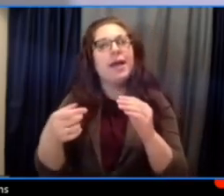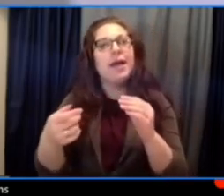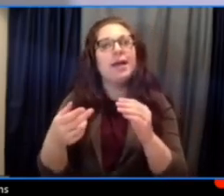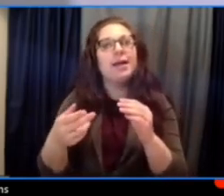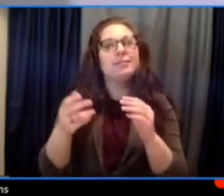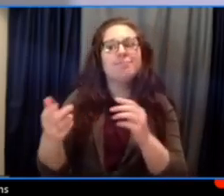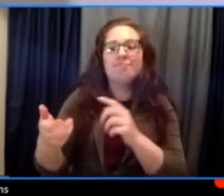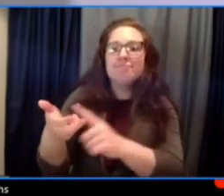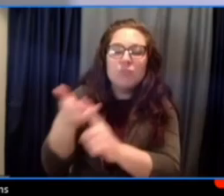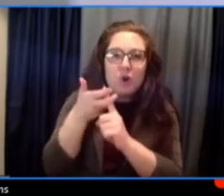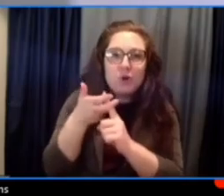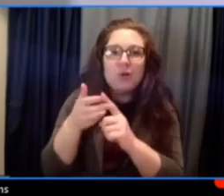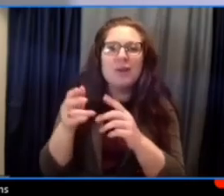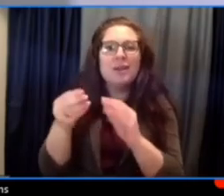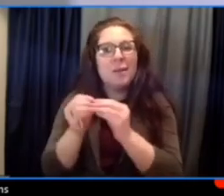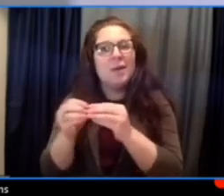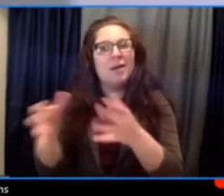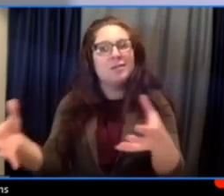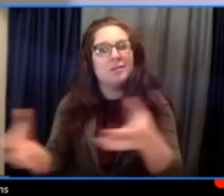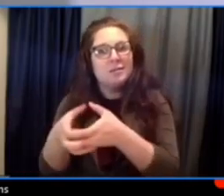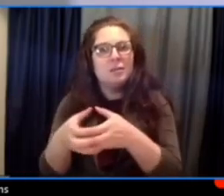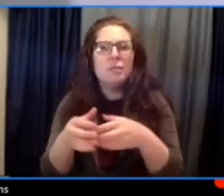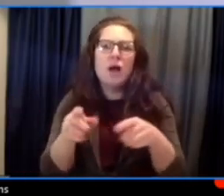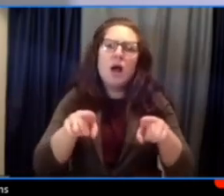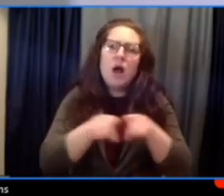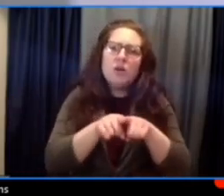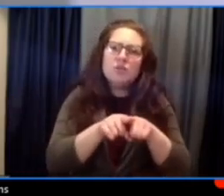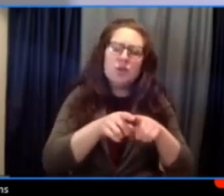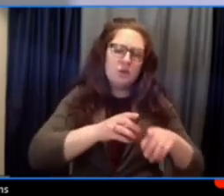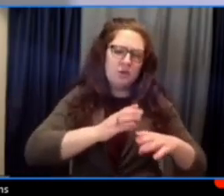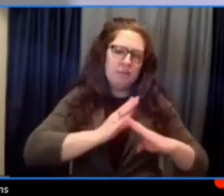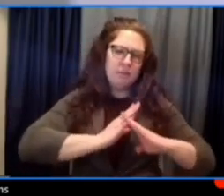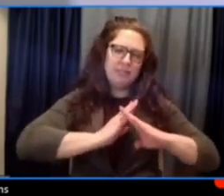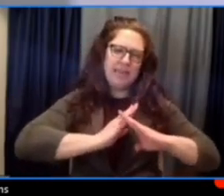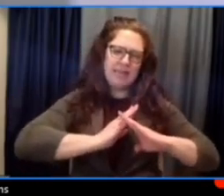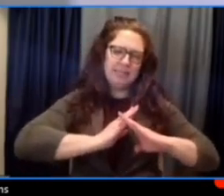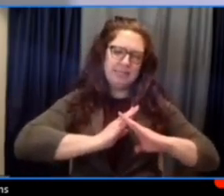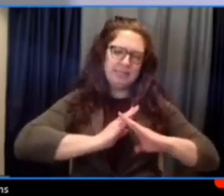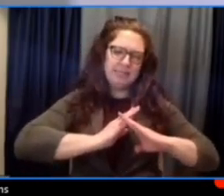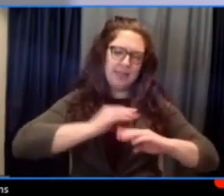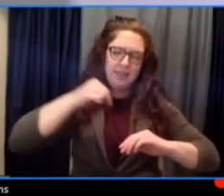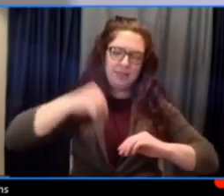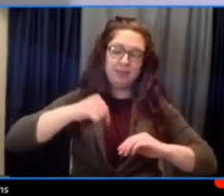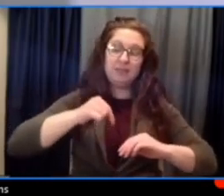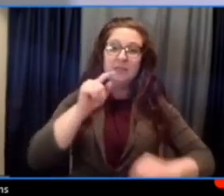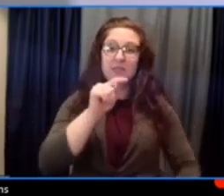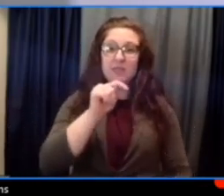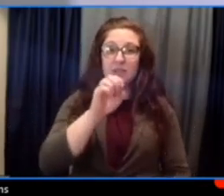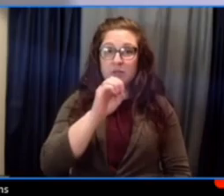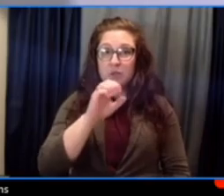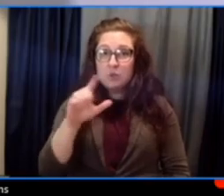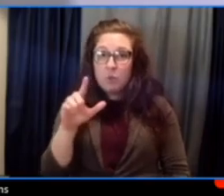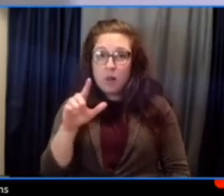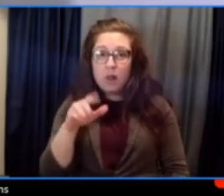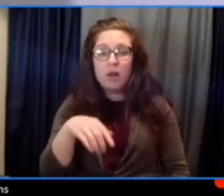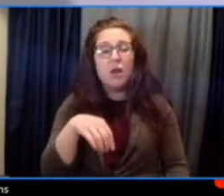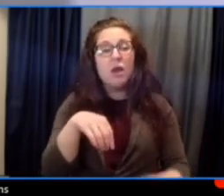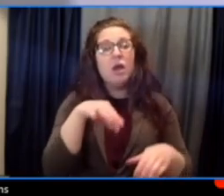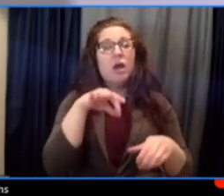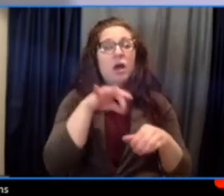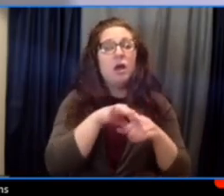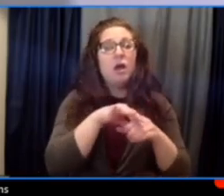to think about, you know, protecting this tool as a prop like itself, right, ballot measures have been under attack,